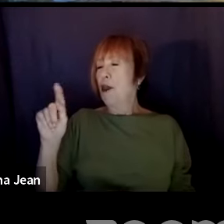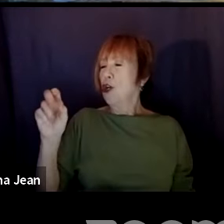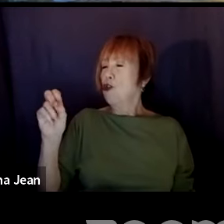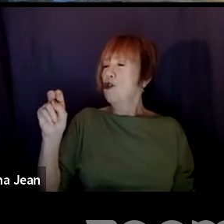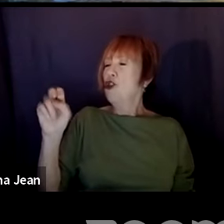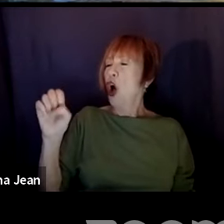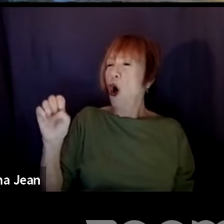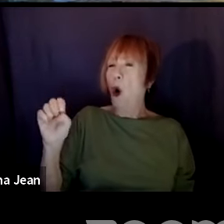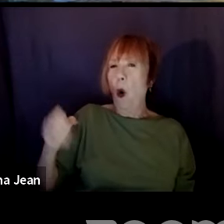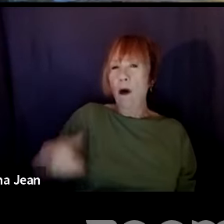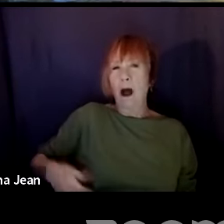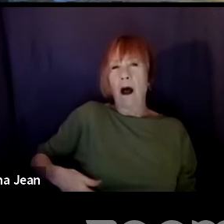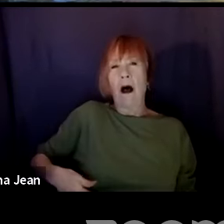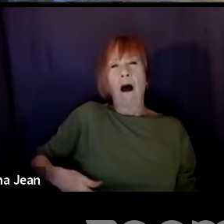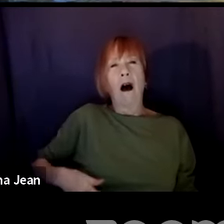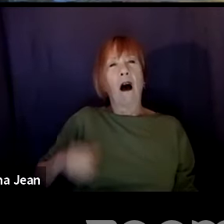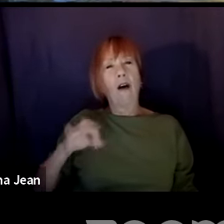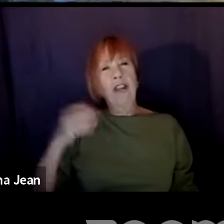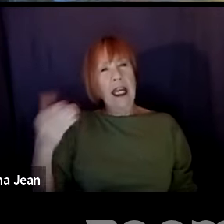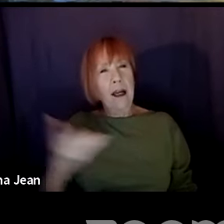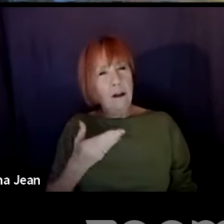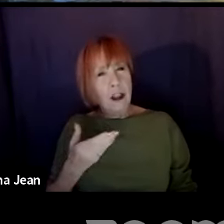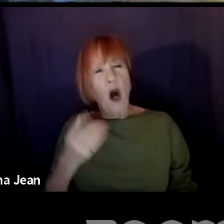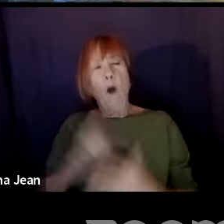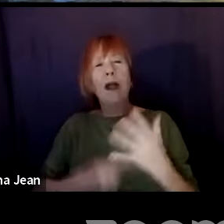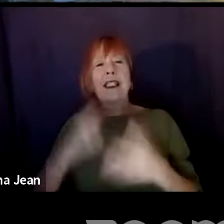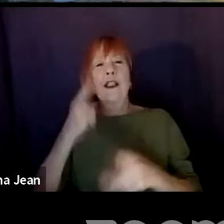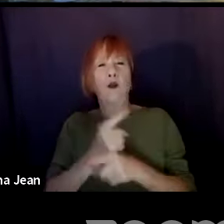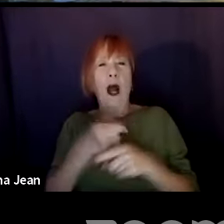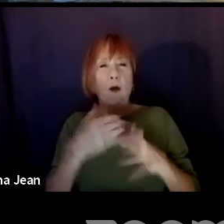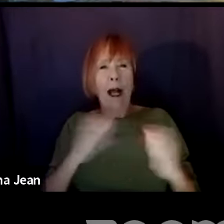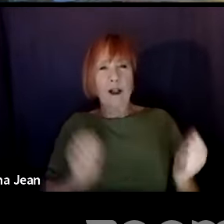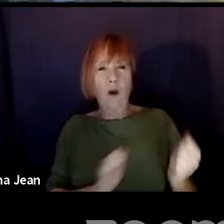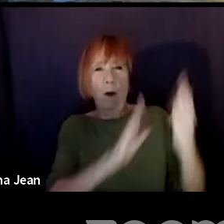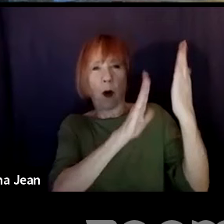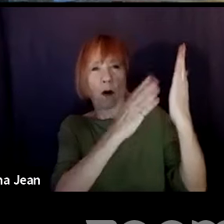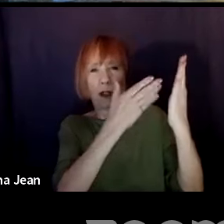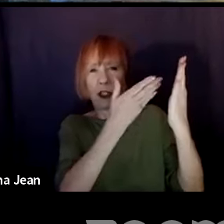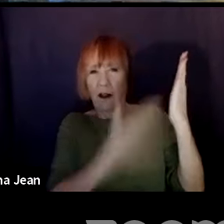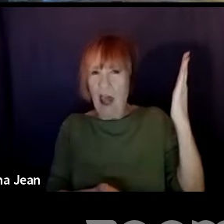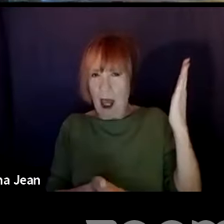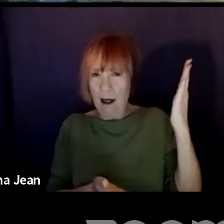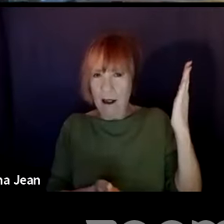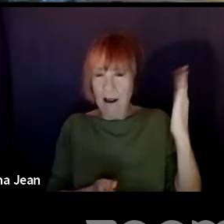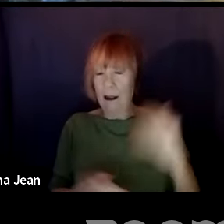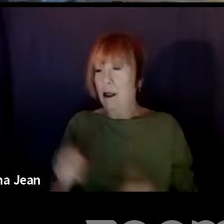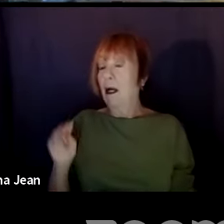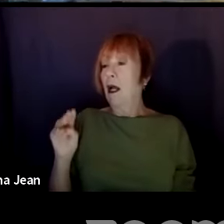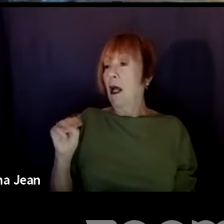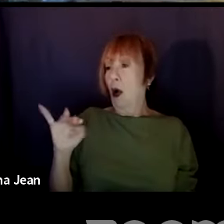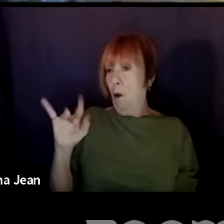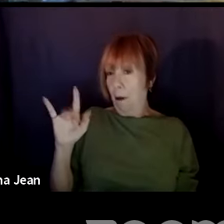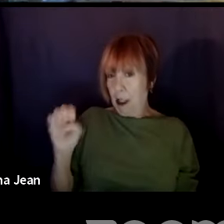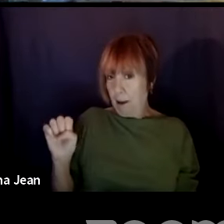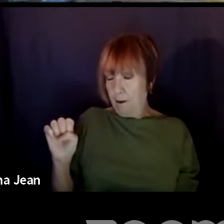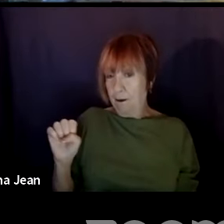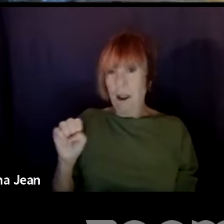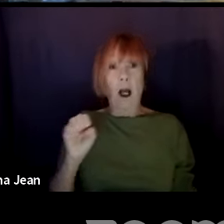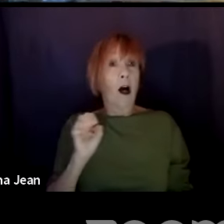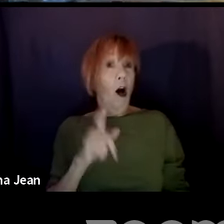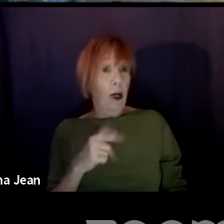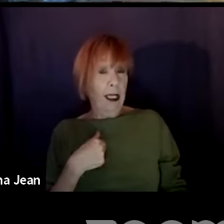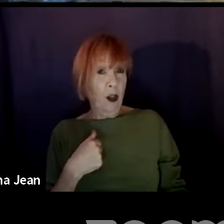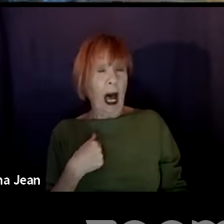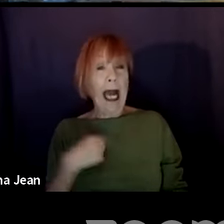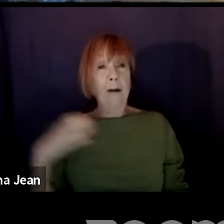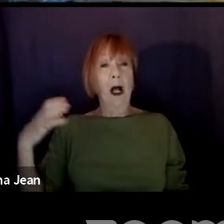and things like that? What is, what is the right way to approach those things? Michelle? Michelle? Okay. So I'm also